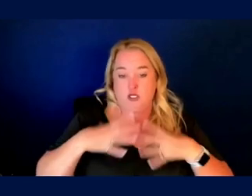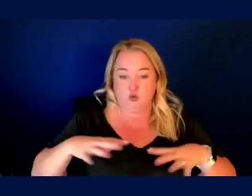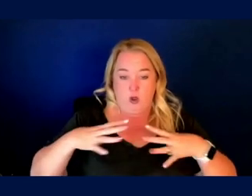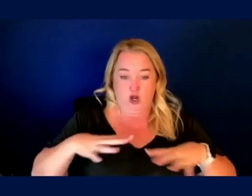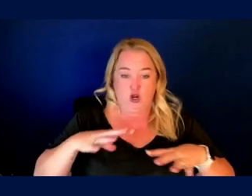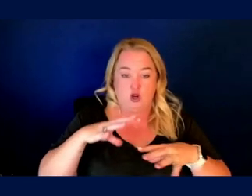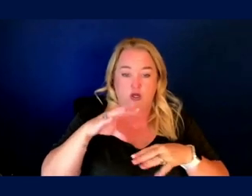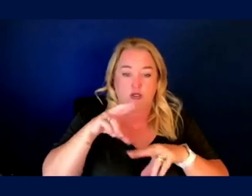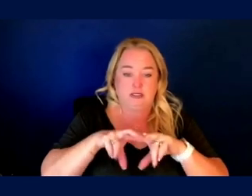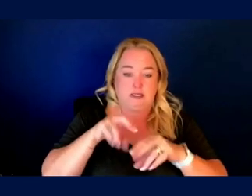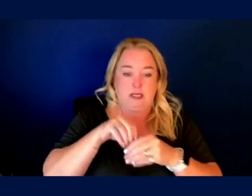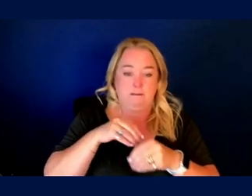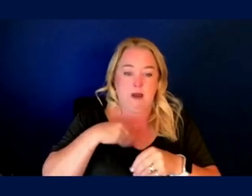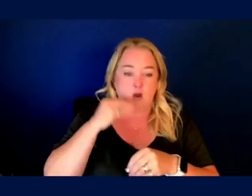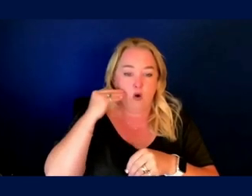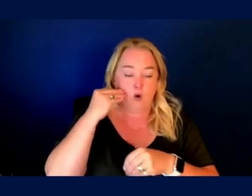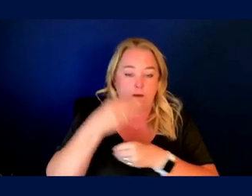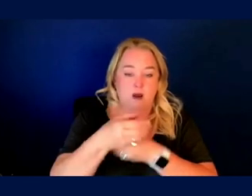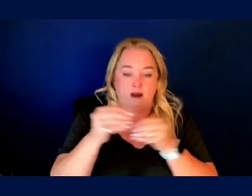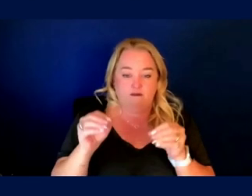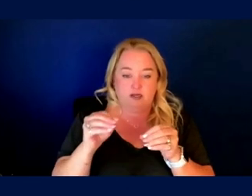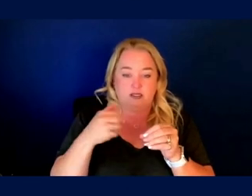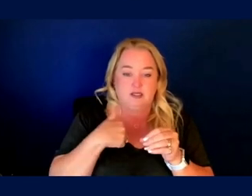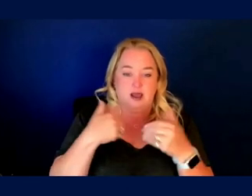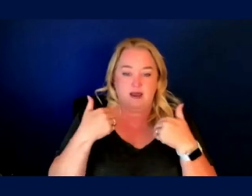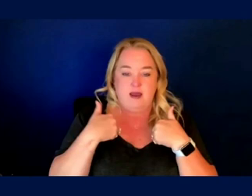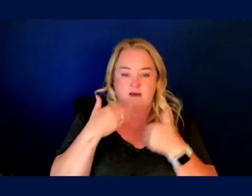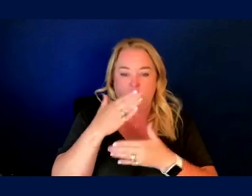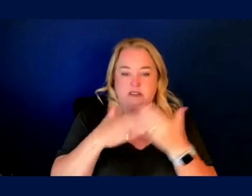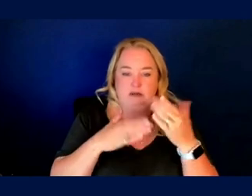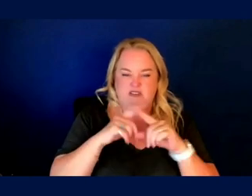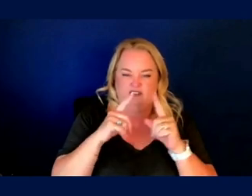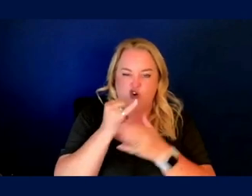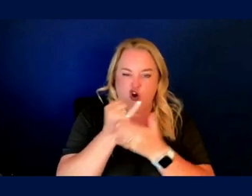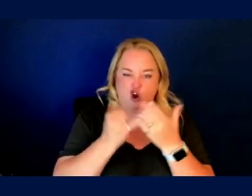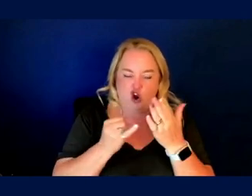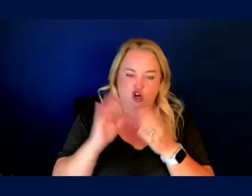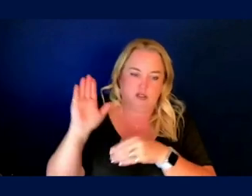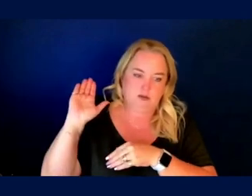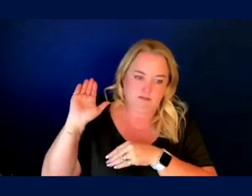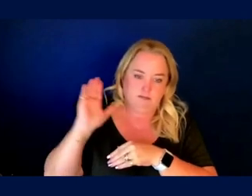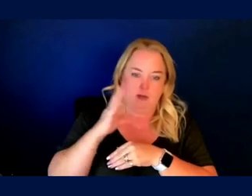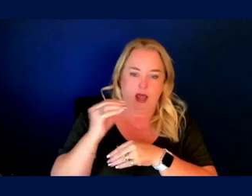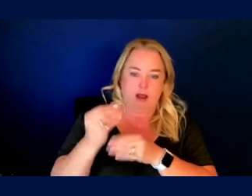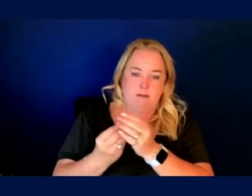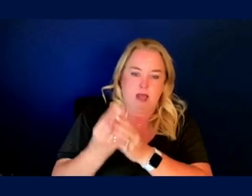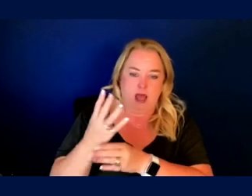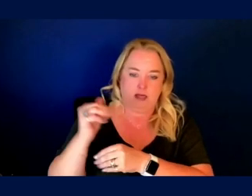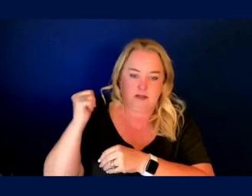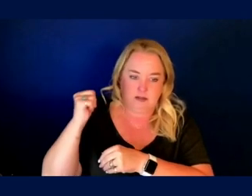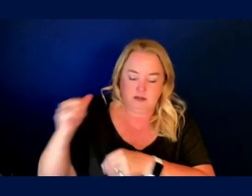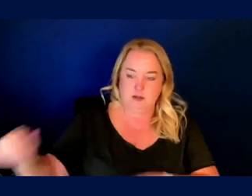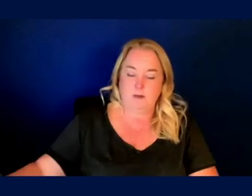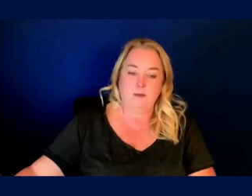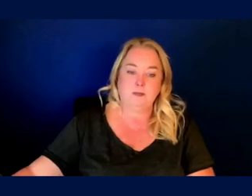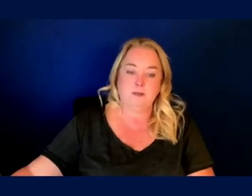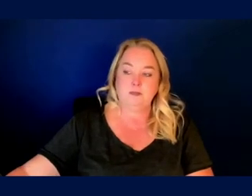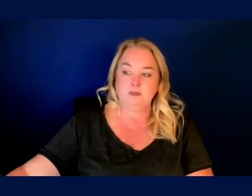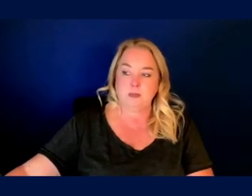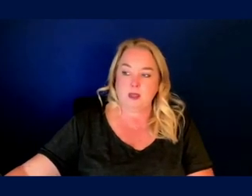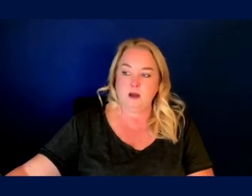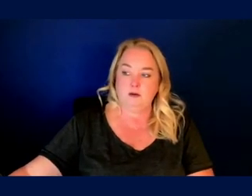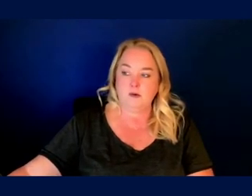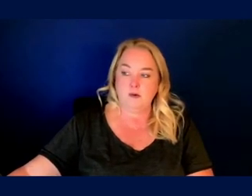sitting in my home office. I am surrounded by some exploration art and, uh, some plants behind me, uh, on this very